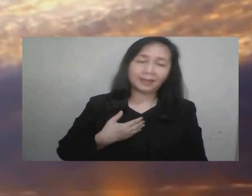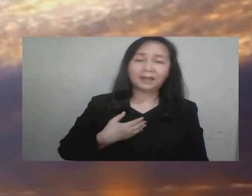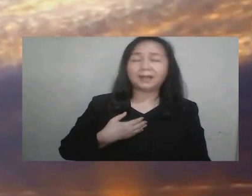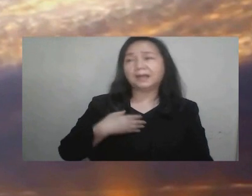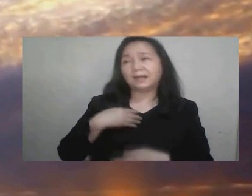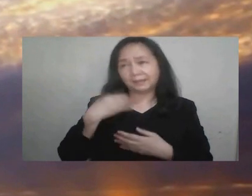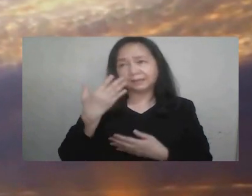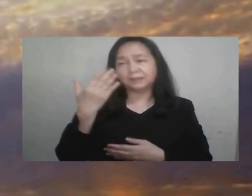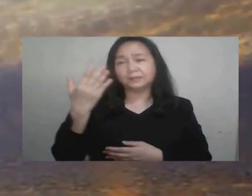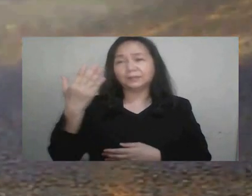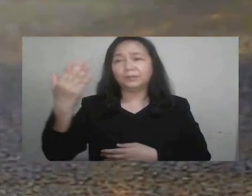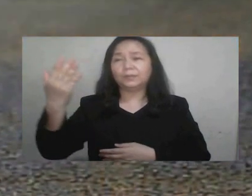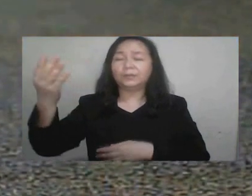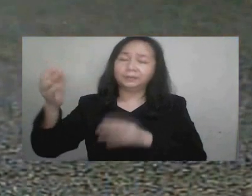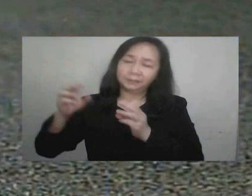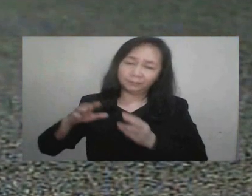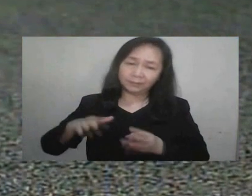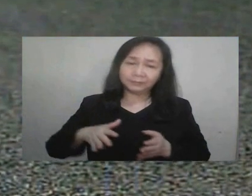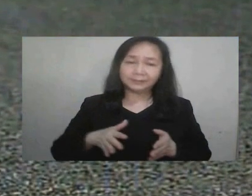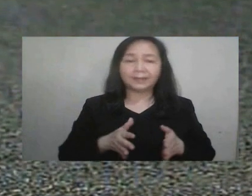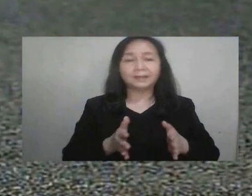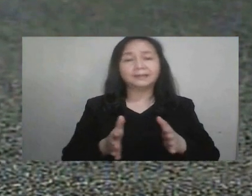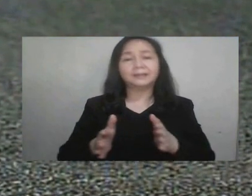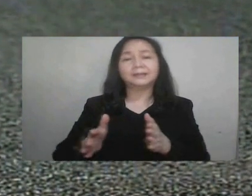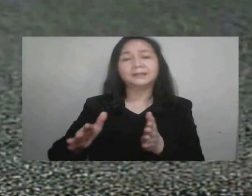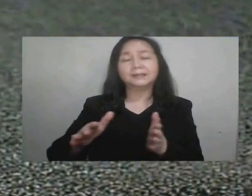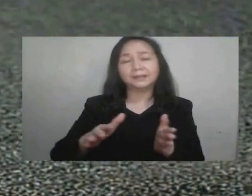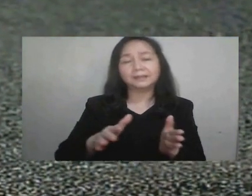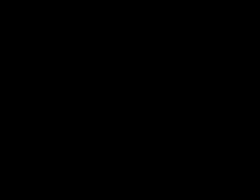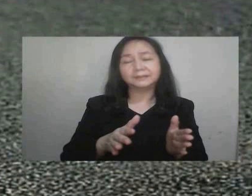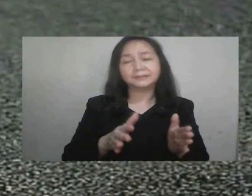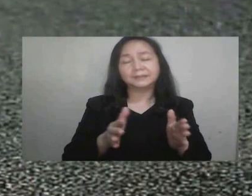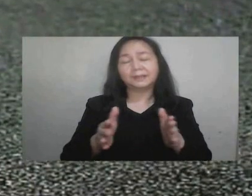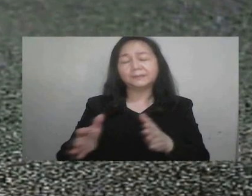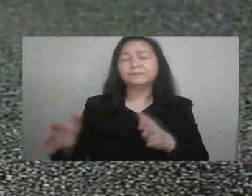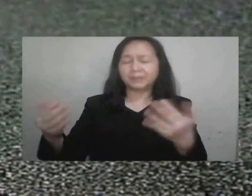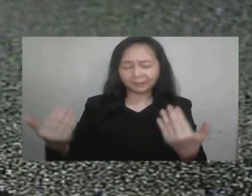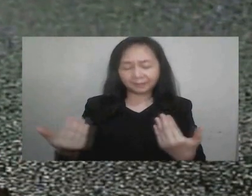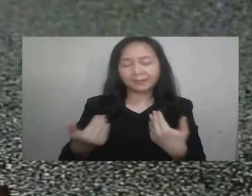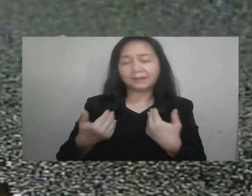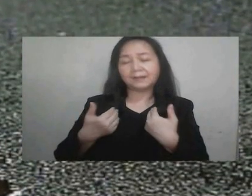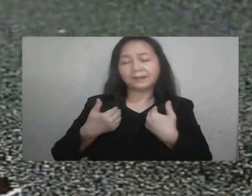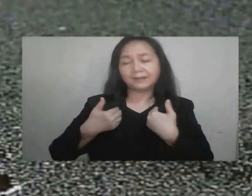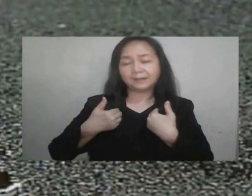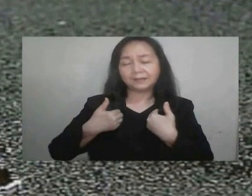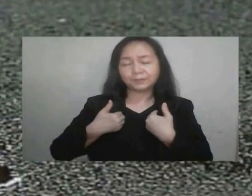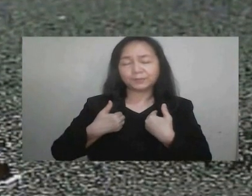Nang sa inyong landas,